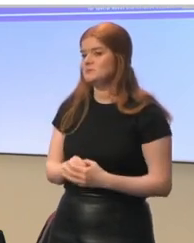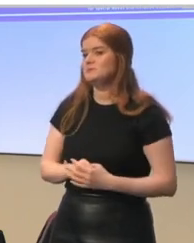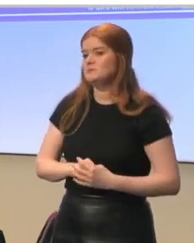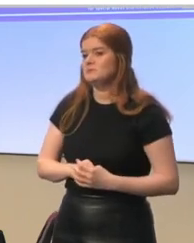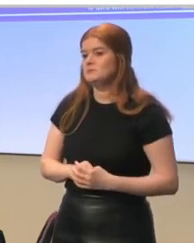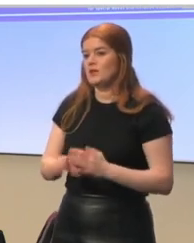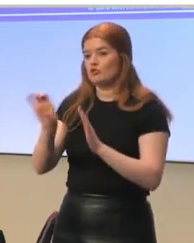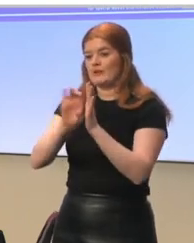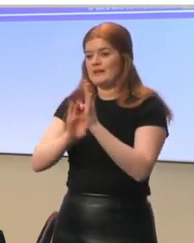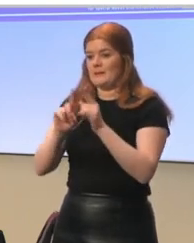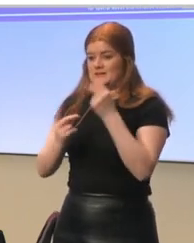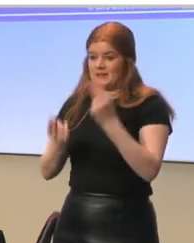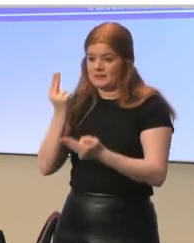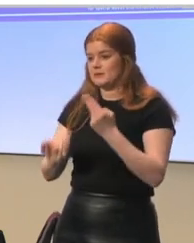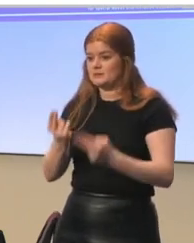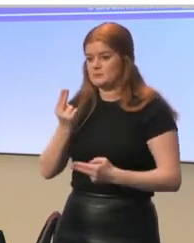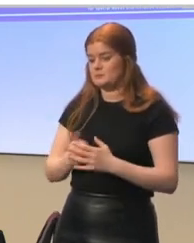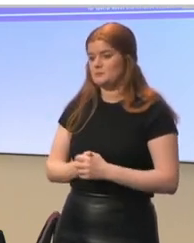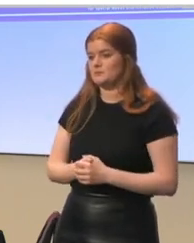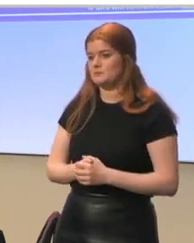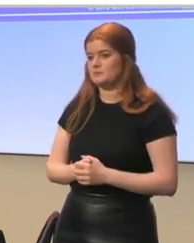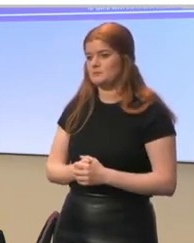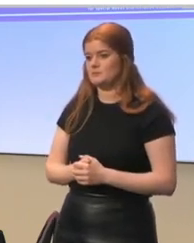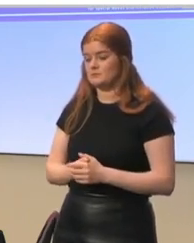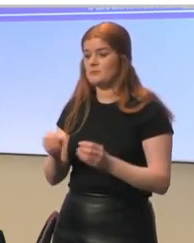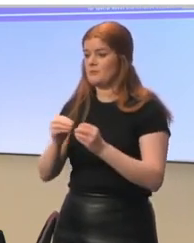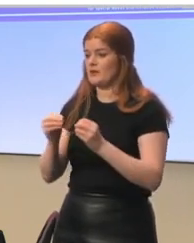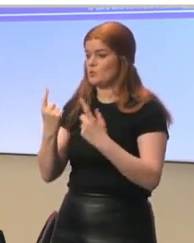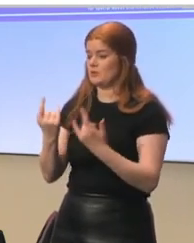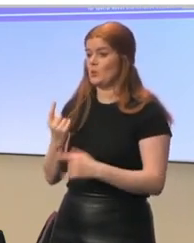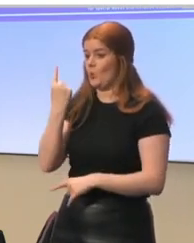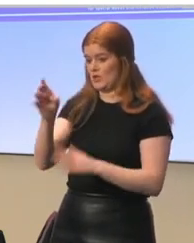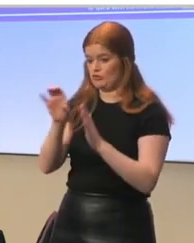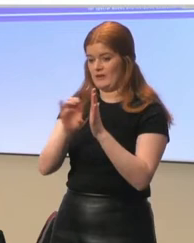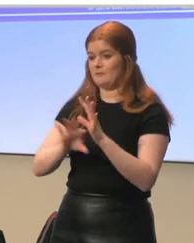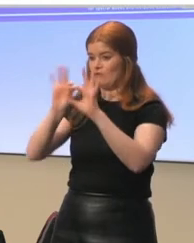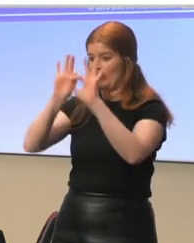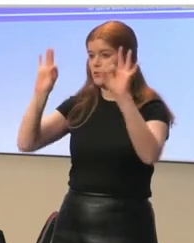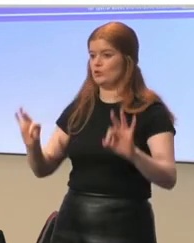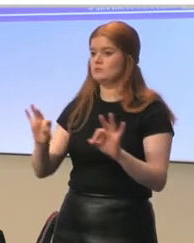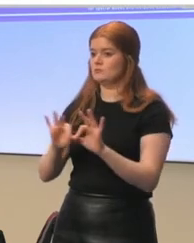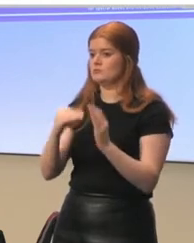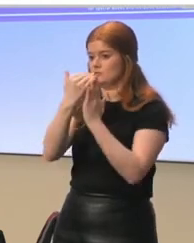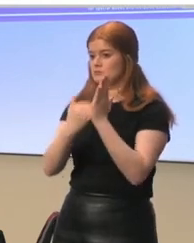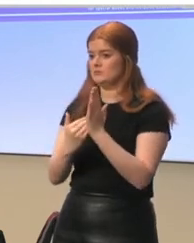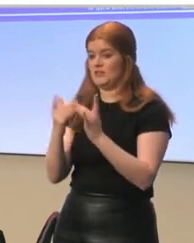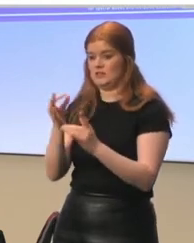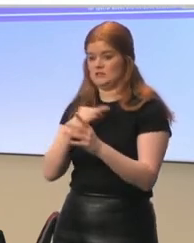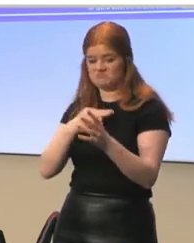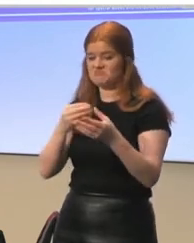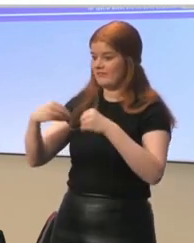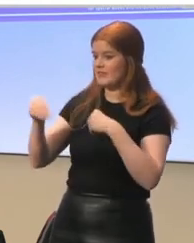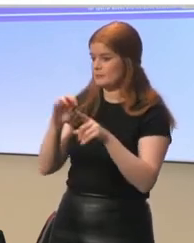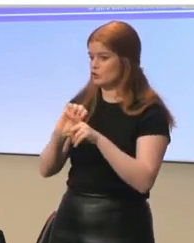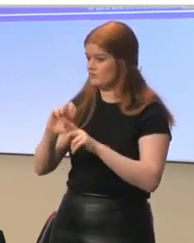curriculum and assessment that refers to a single curriculum framework that is sufficiently flexible